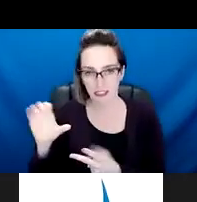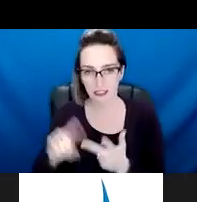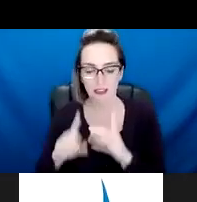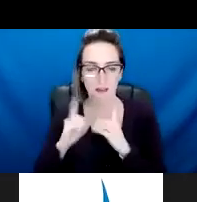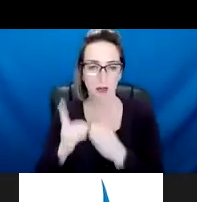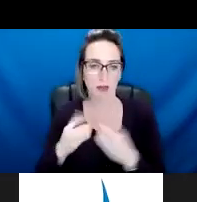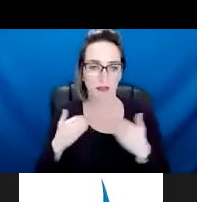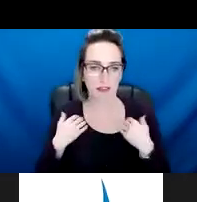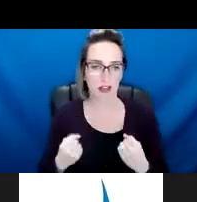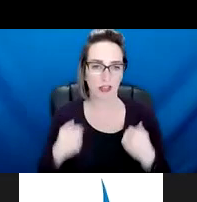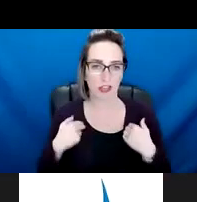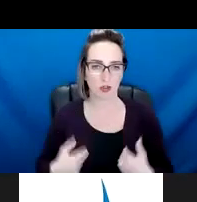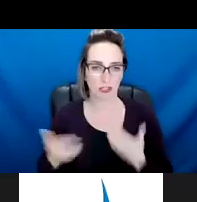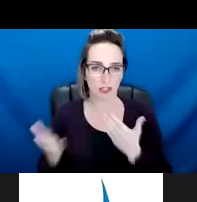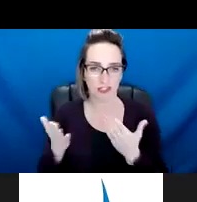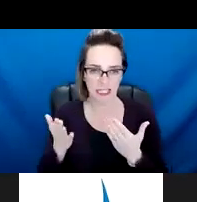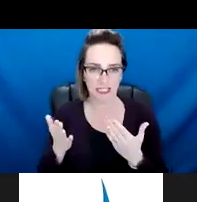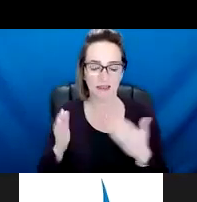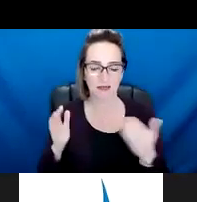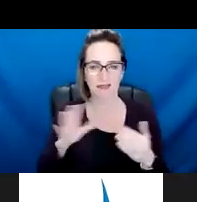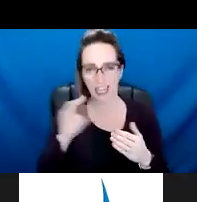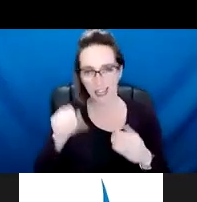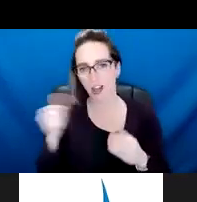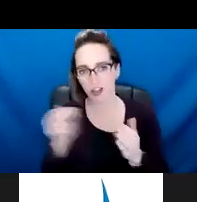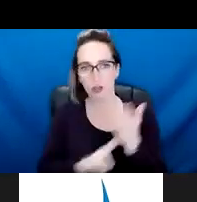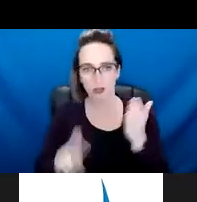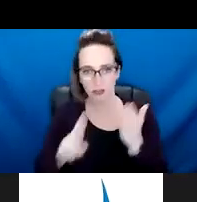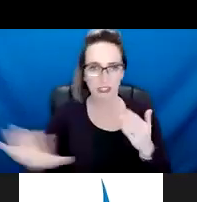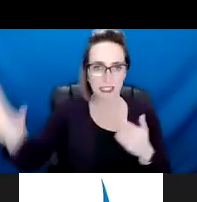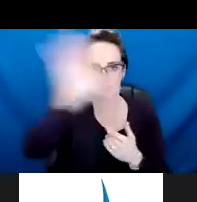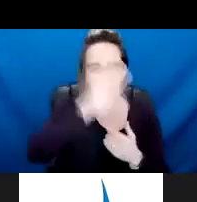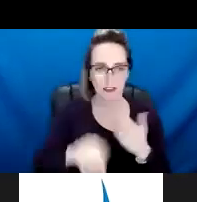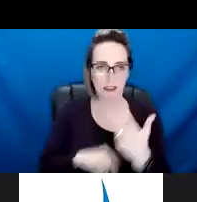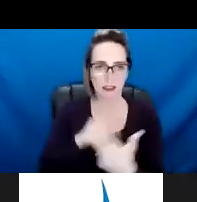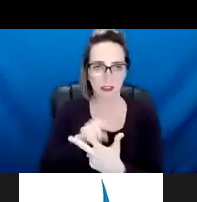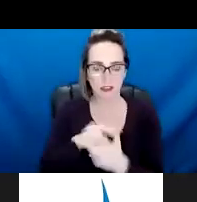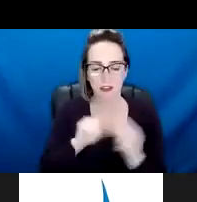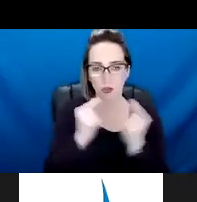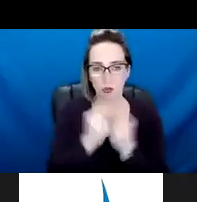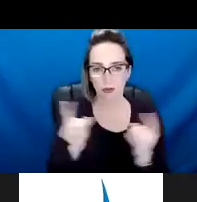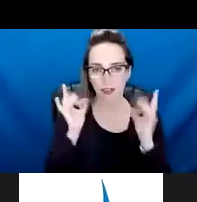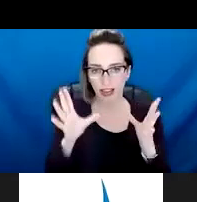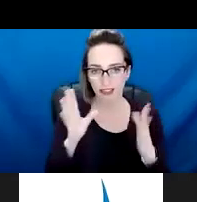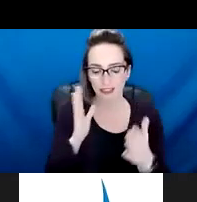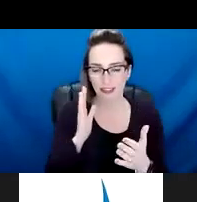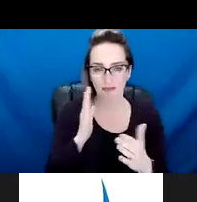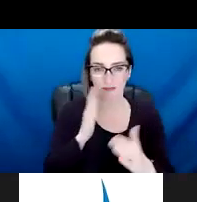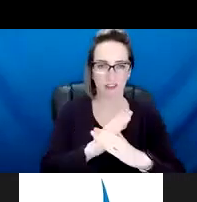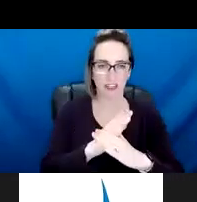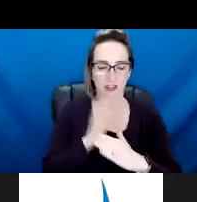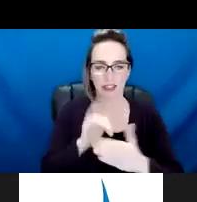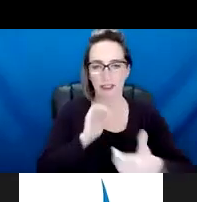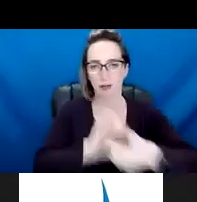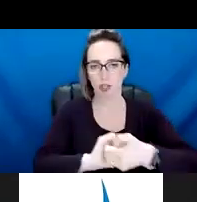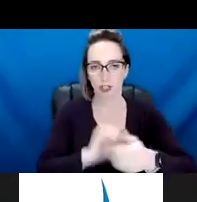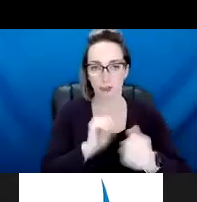a number of institutions of research and universities. Those are the group violence intervention, which is actually a partnership with the Minneapolis Police